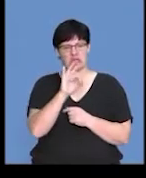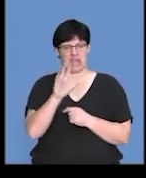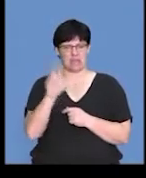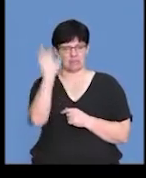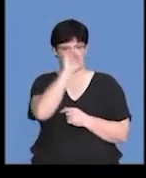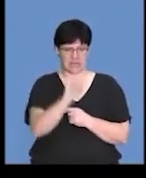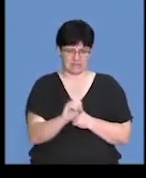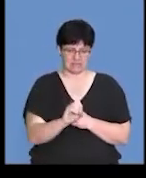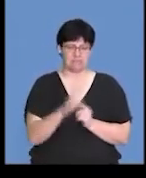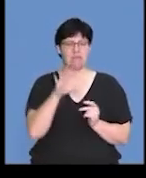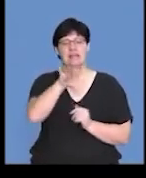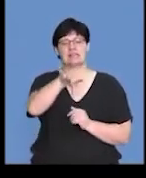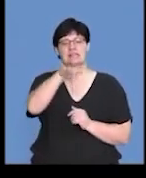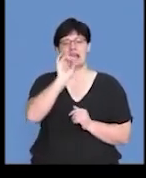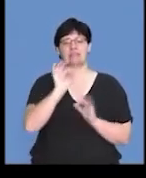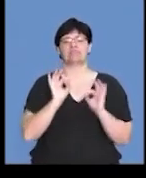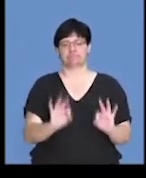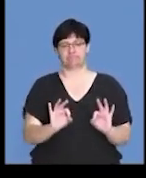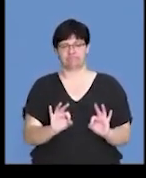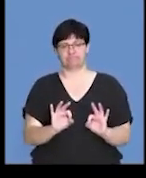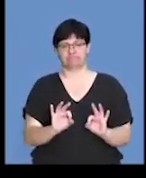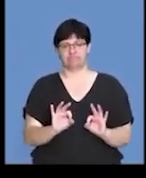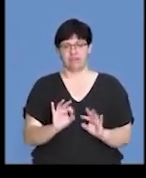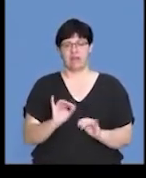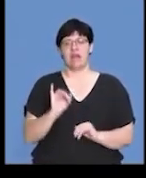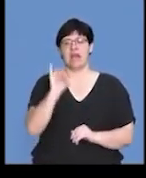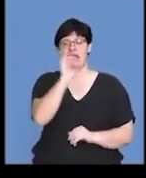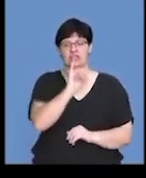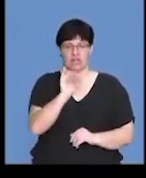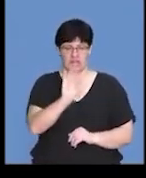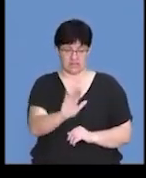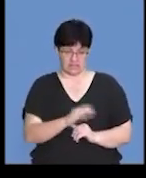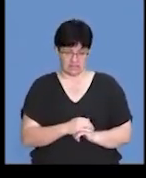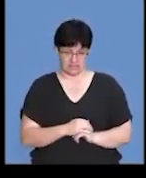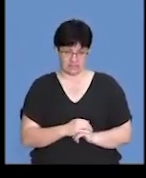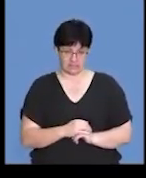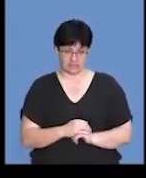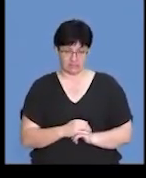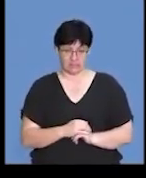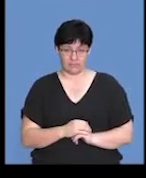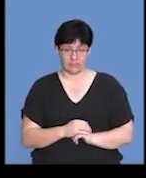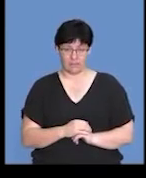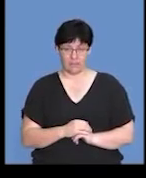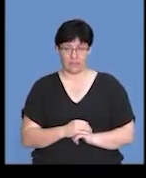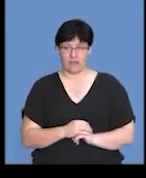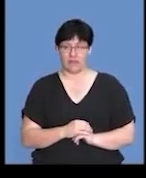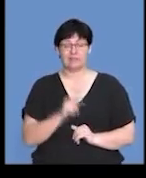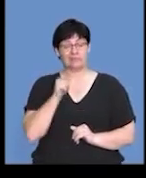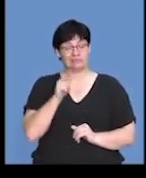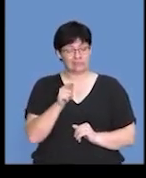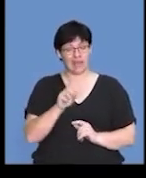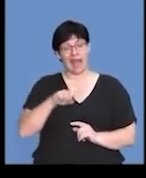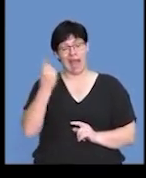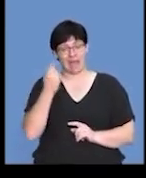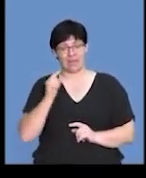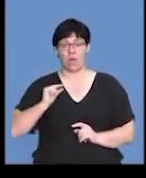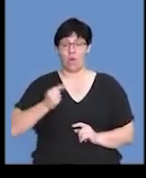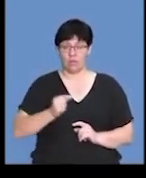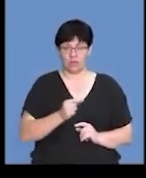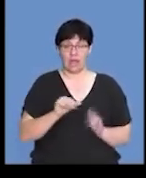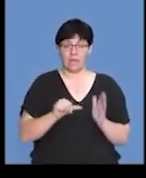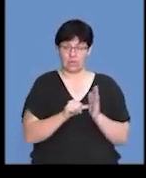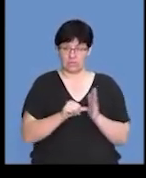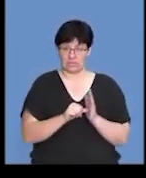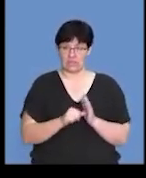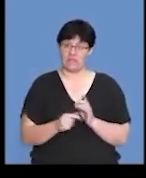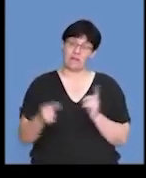% of you have selected the correct option. And this option was pointing to insulin being that hormone. And guys, the other hormone that plays an important role,